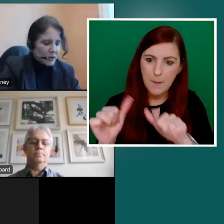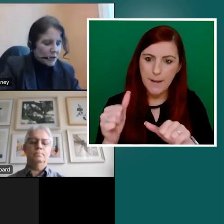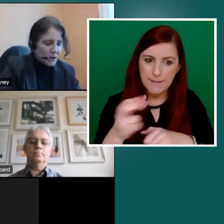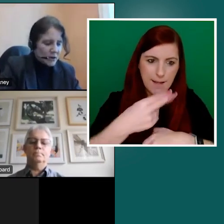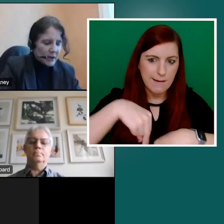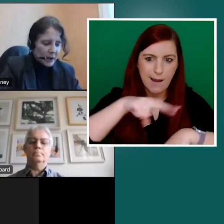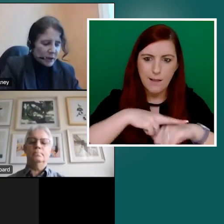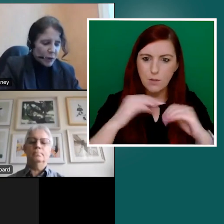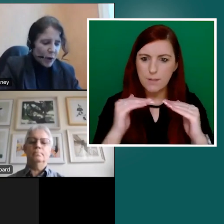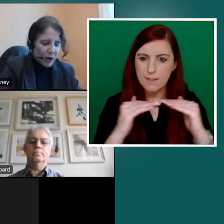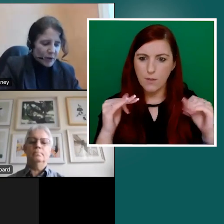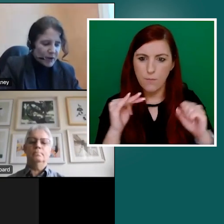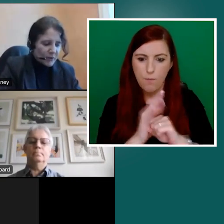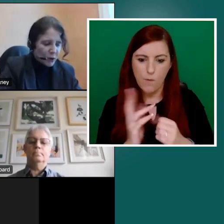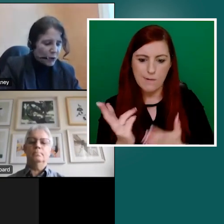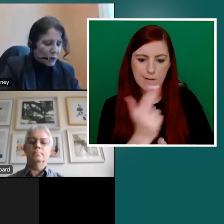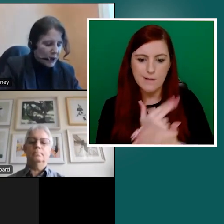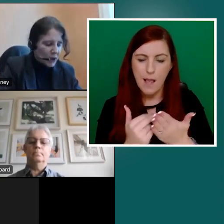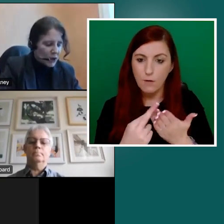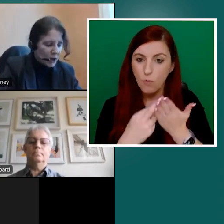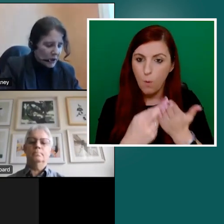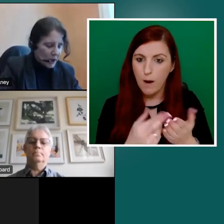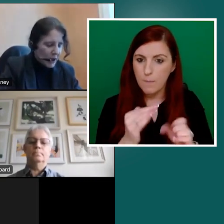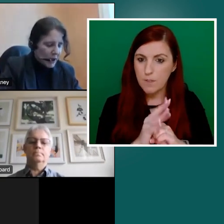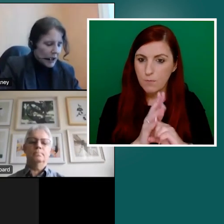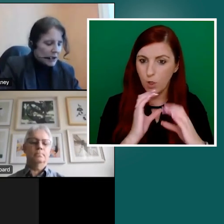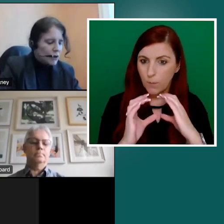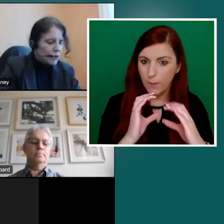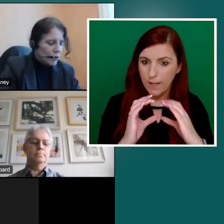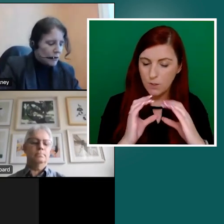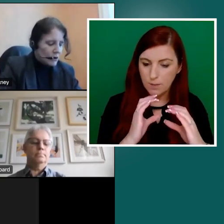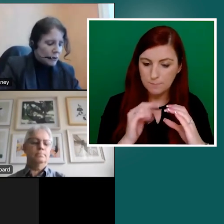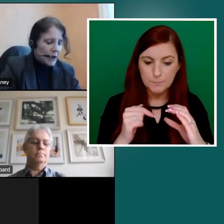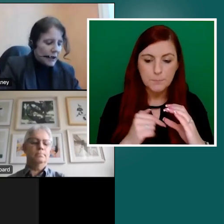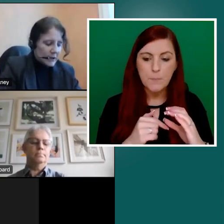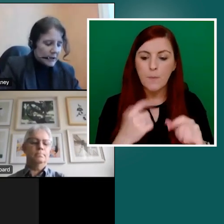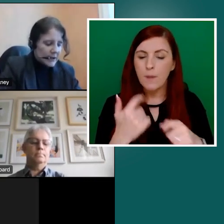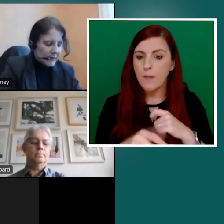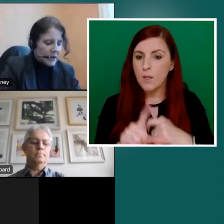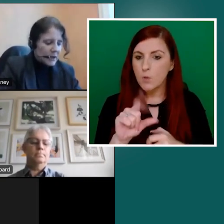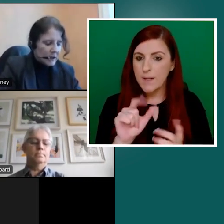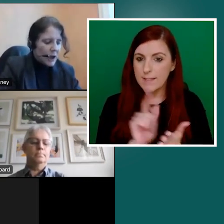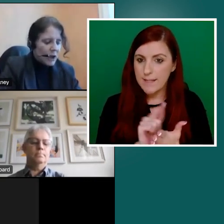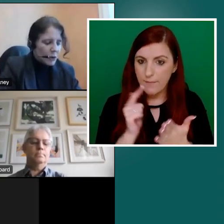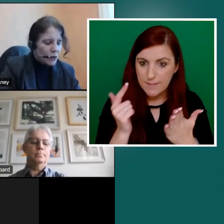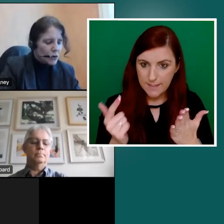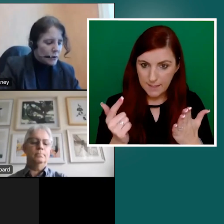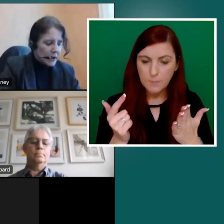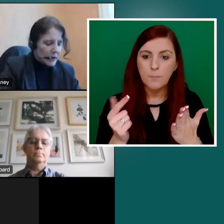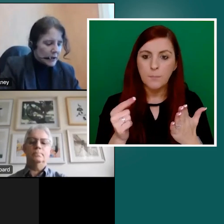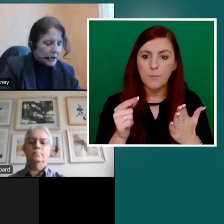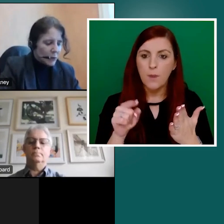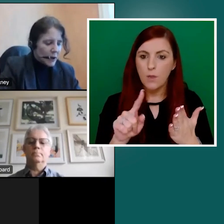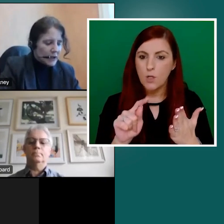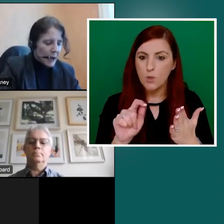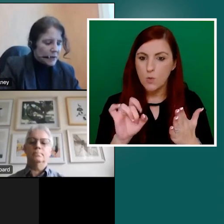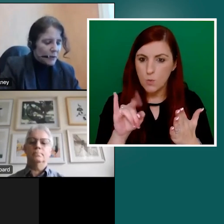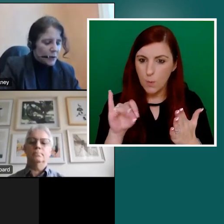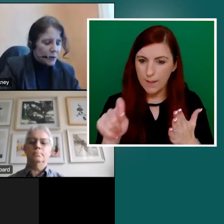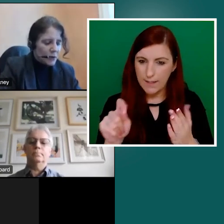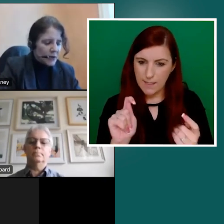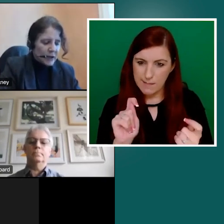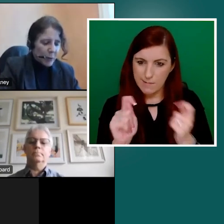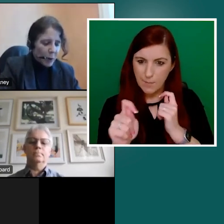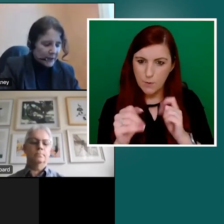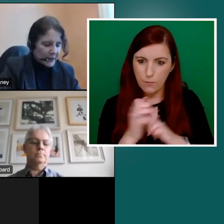standard on design requirements for communication. And in 2017, those toolkits were adapted